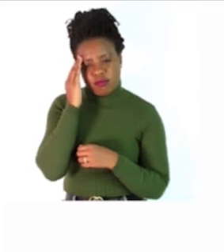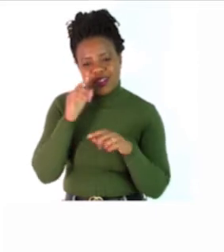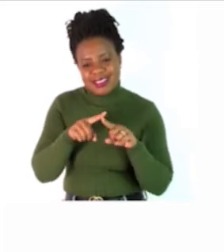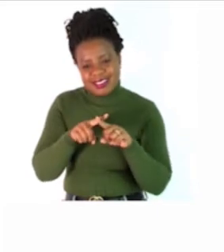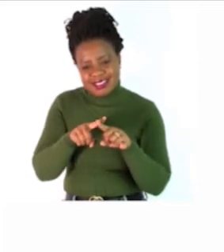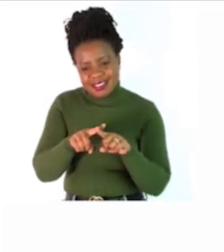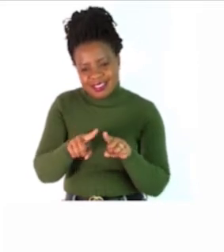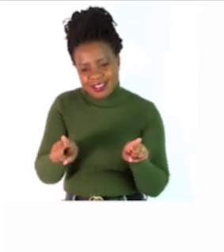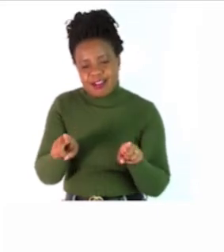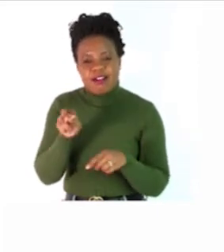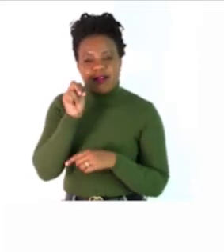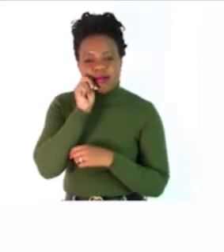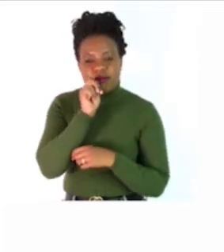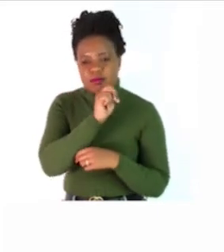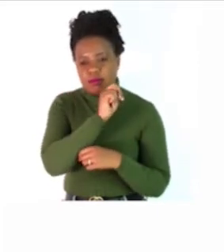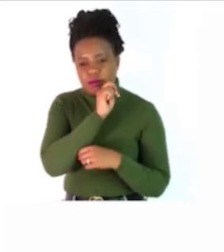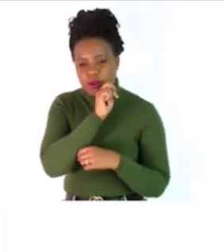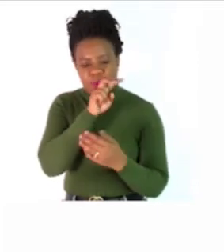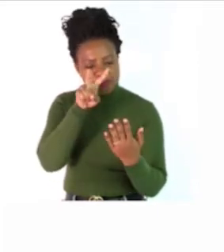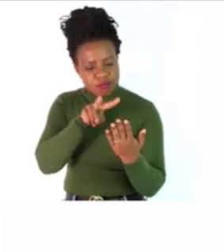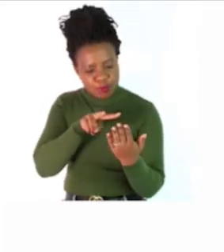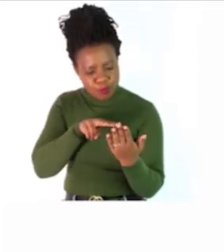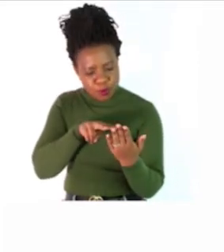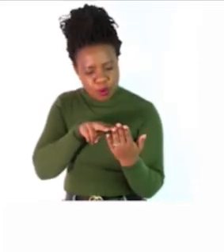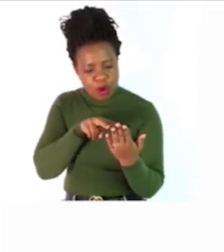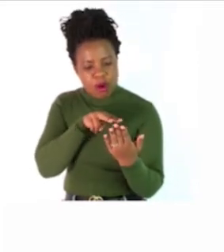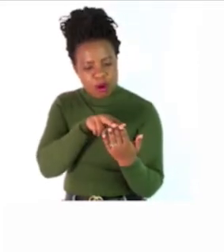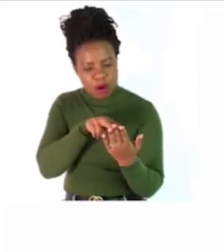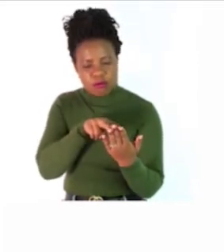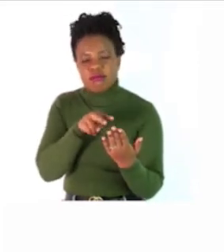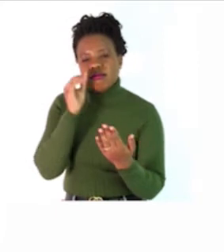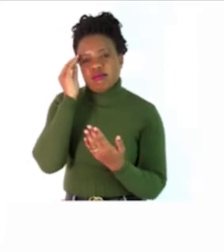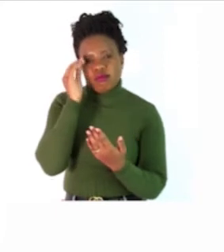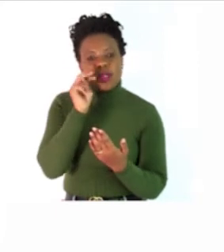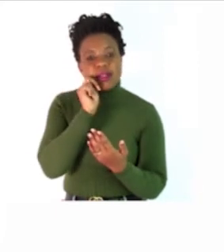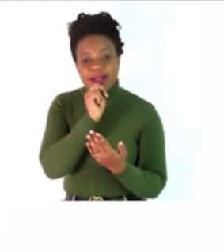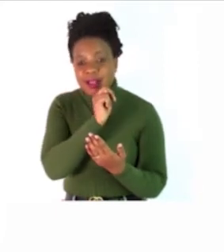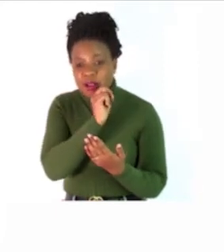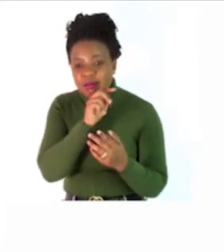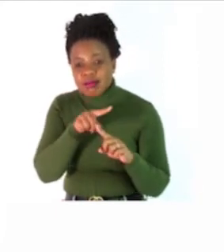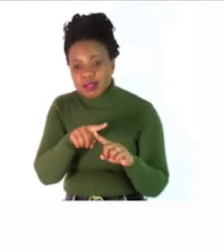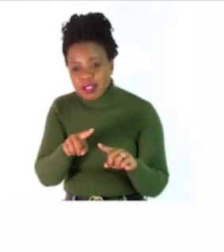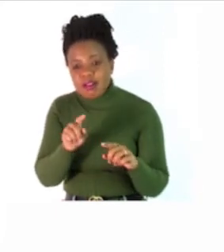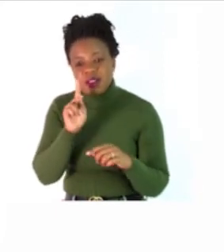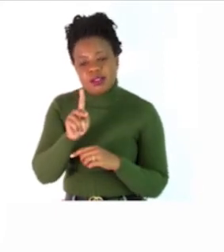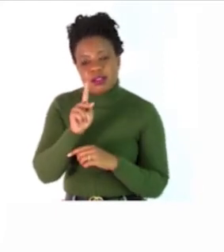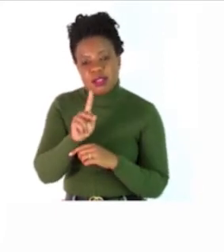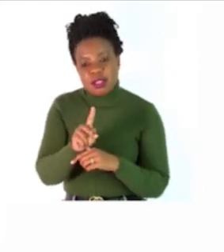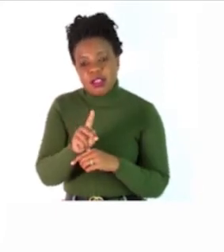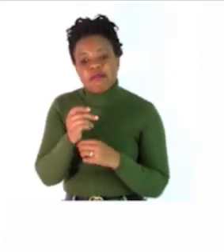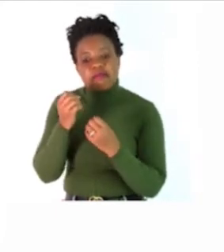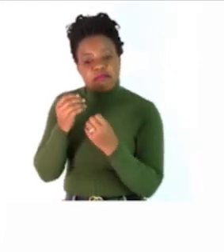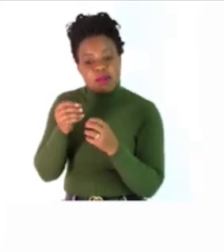and use different types of nouns in plural forms yes by the end of this lesson i